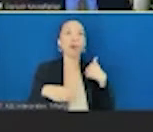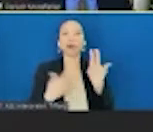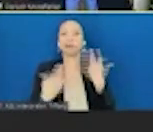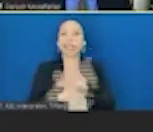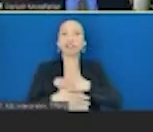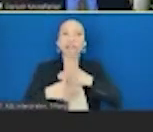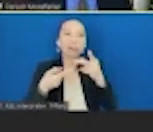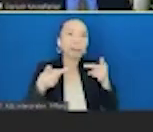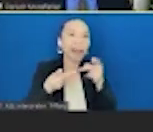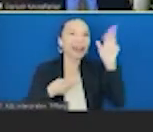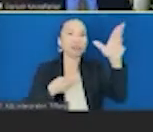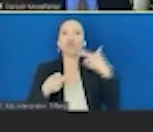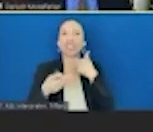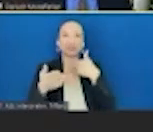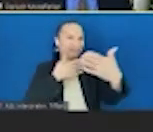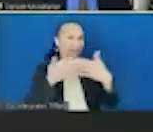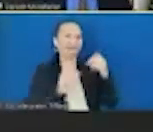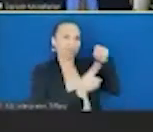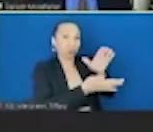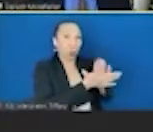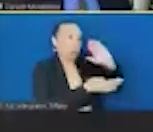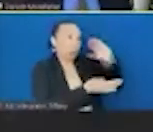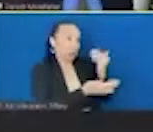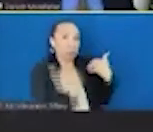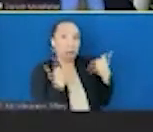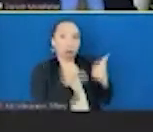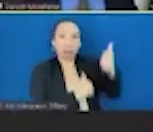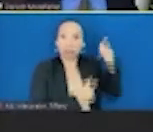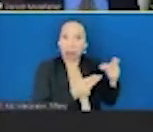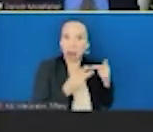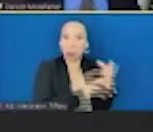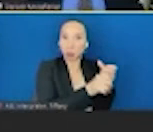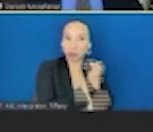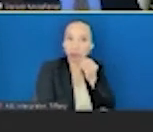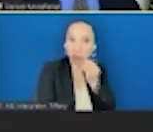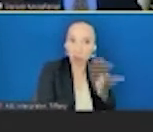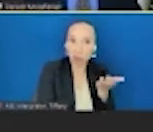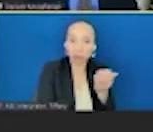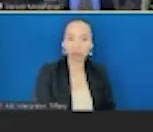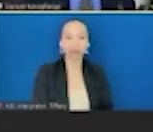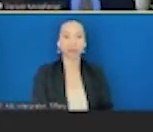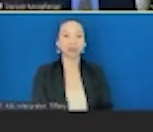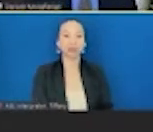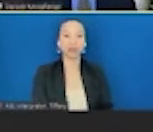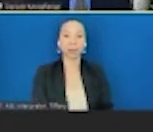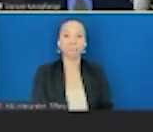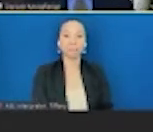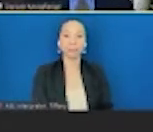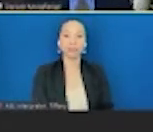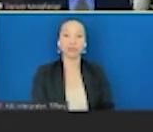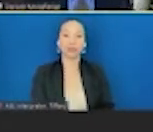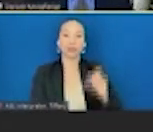in our country. Schools are actually the healthiest place to eat. So what do we need to do beyond the nutrition